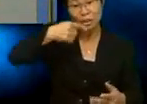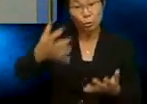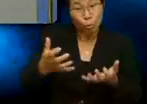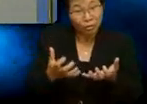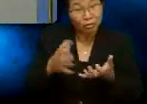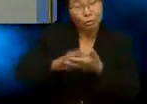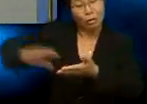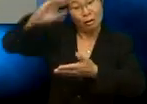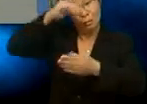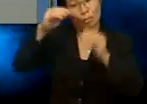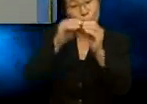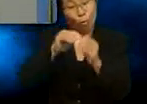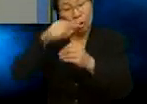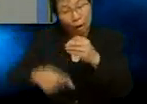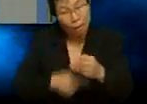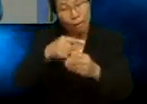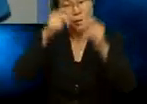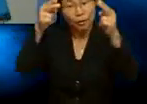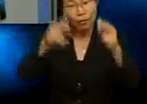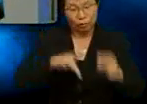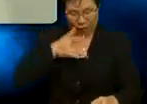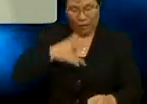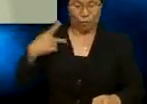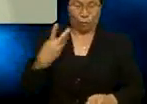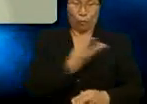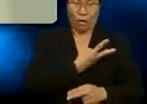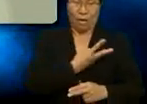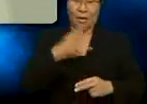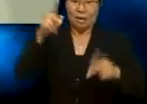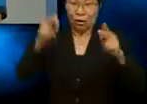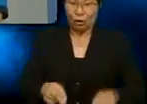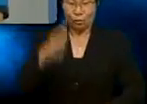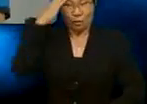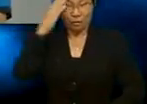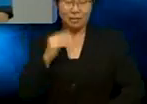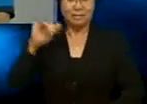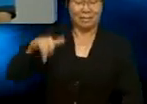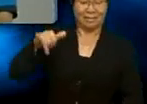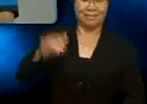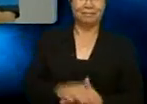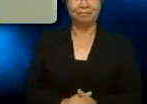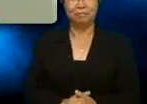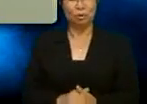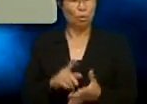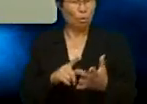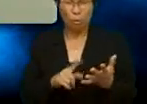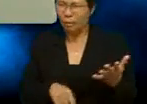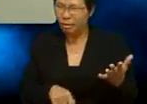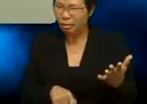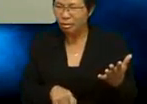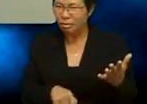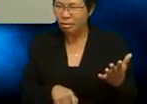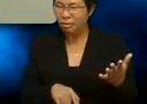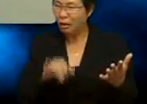more about the feelings that we humans experience. Yes. Why? I am just